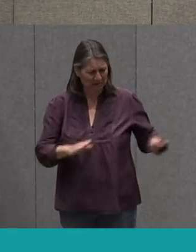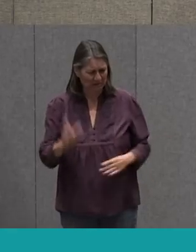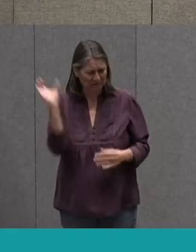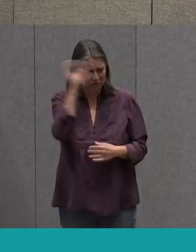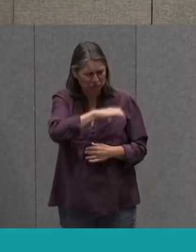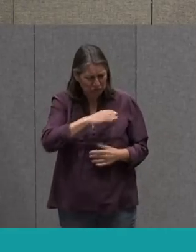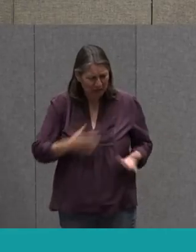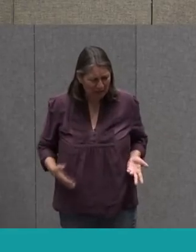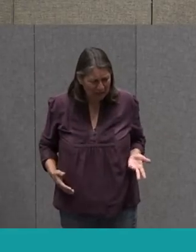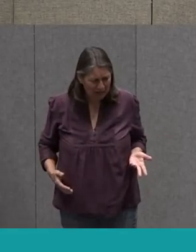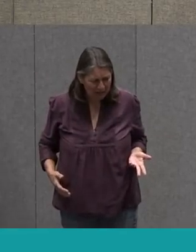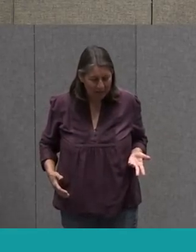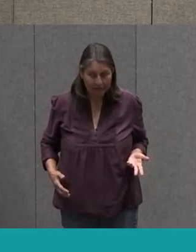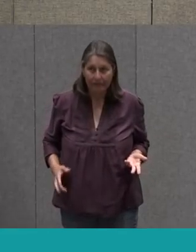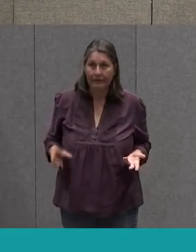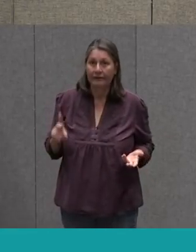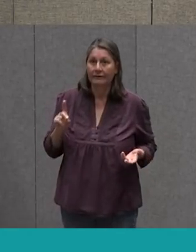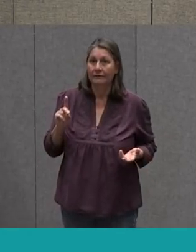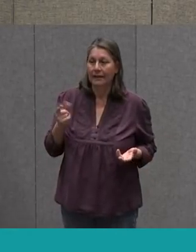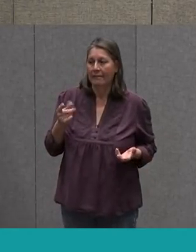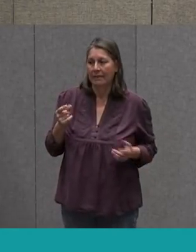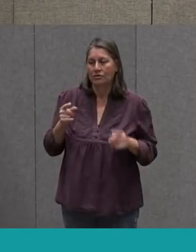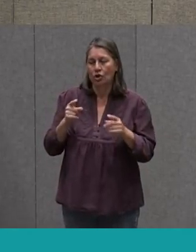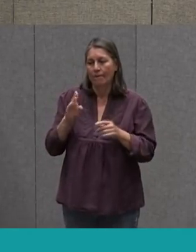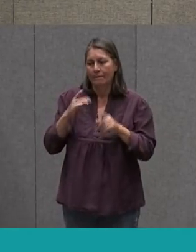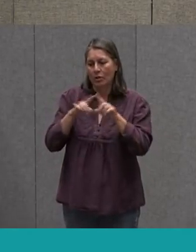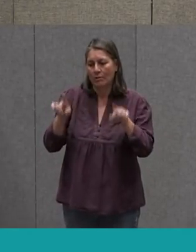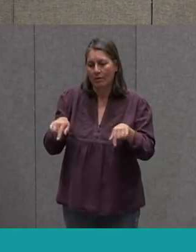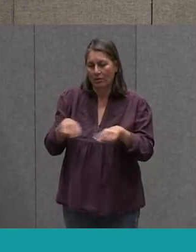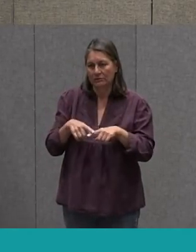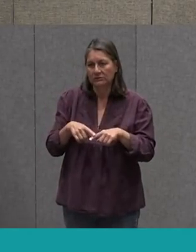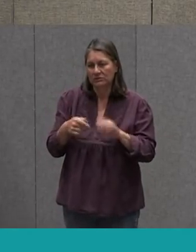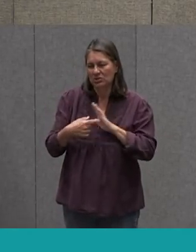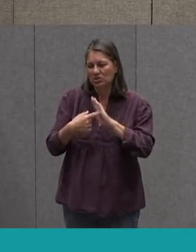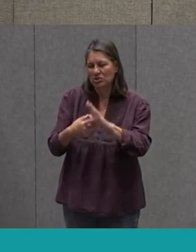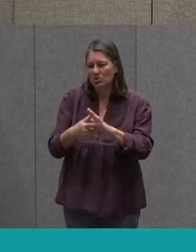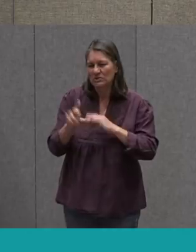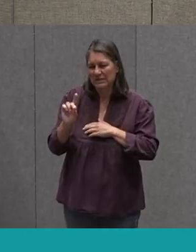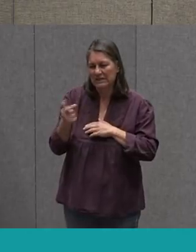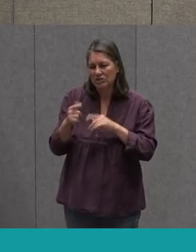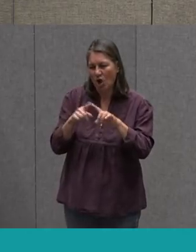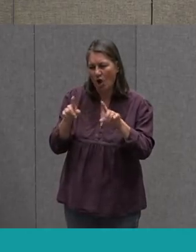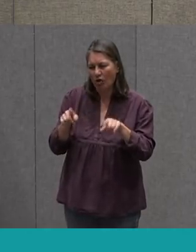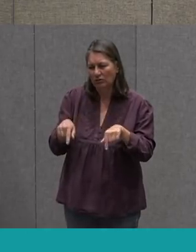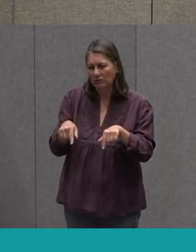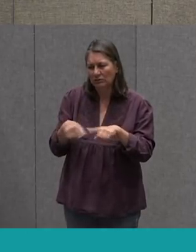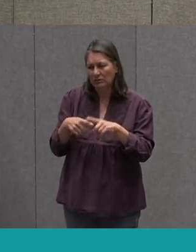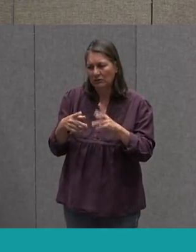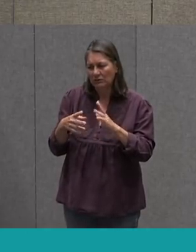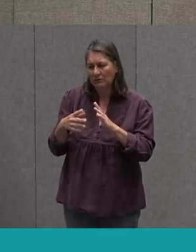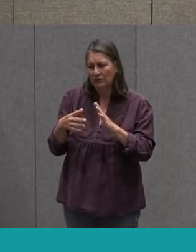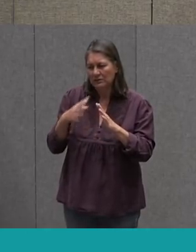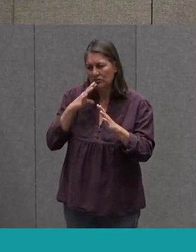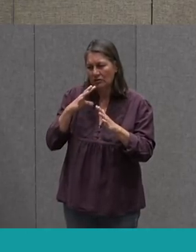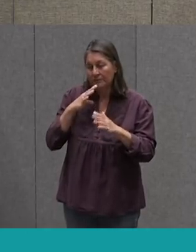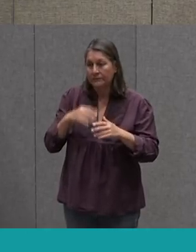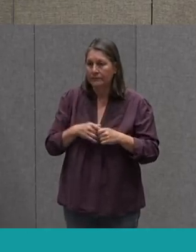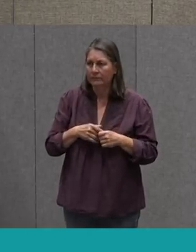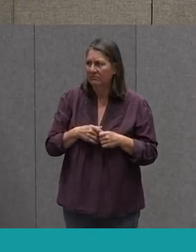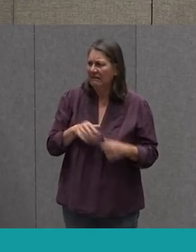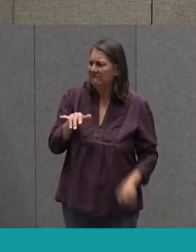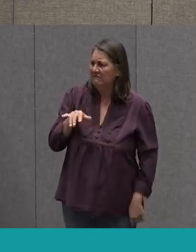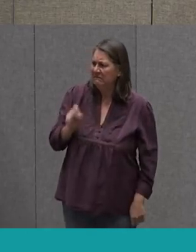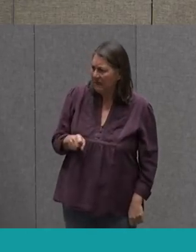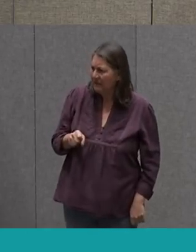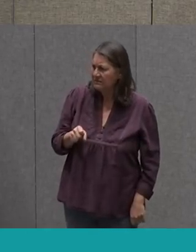Dog And I Made A Little Blue Box Around His Name Just So That It Shows That It's The Different Character Talking Yes They